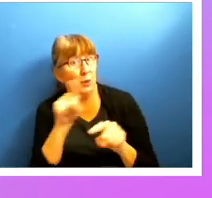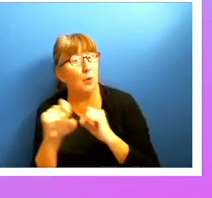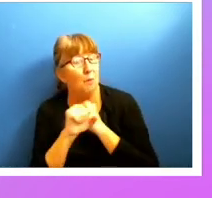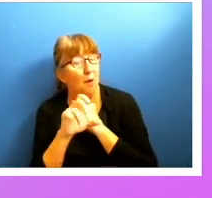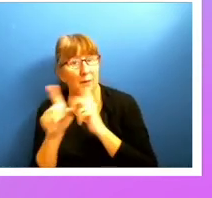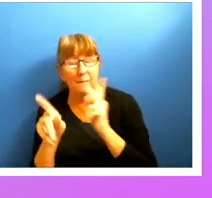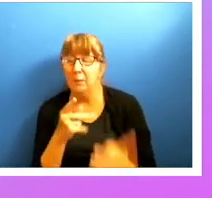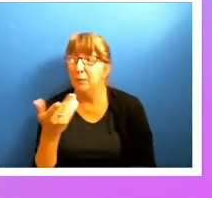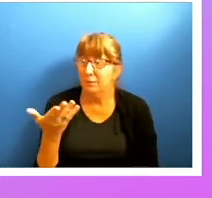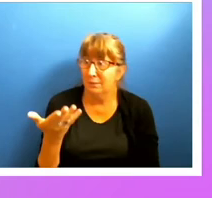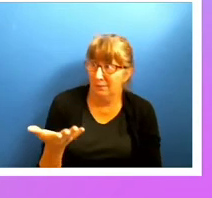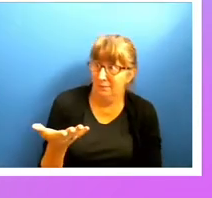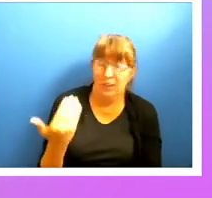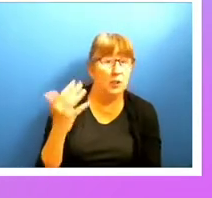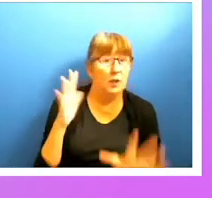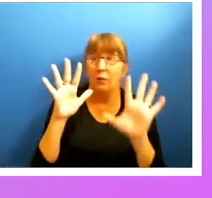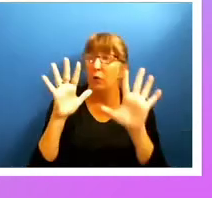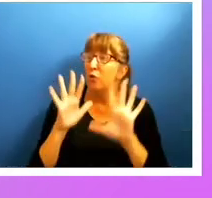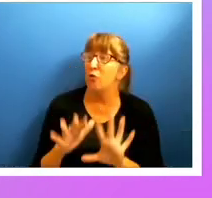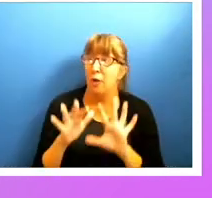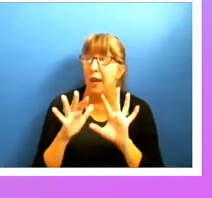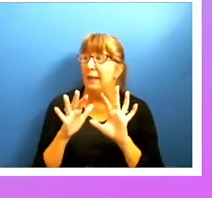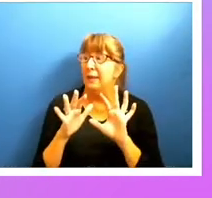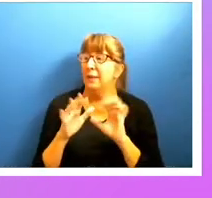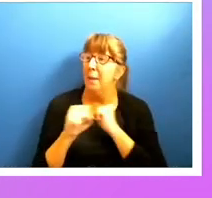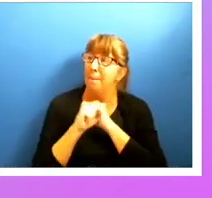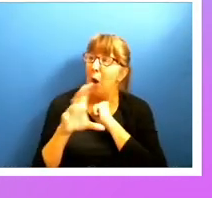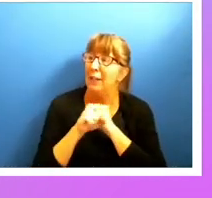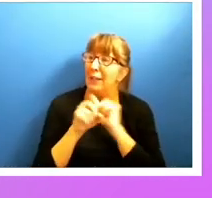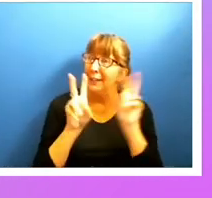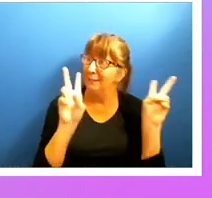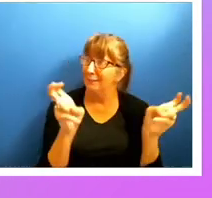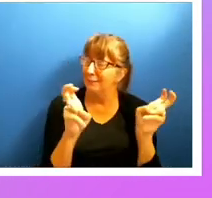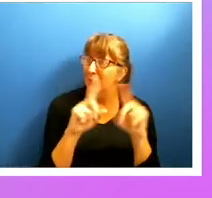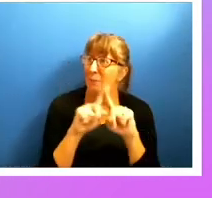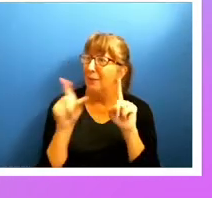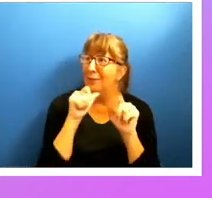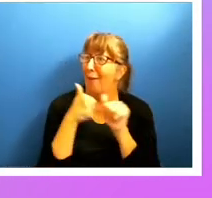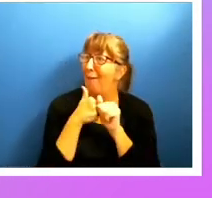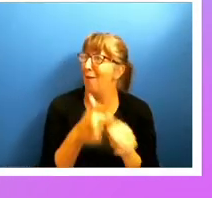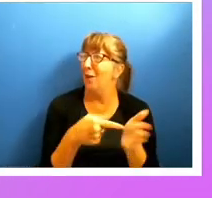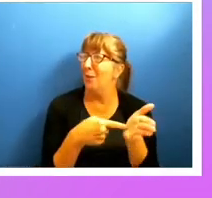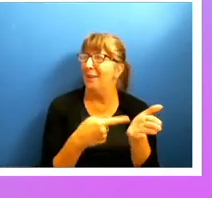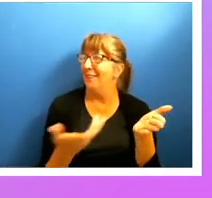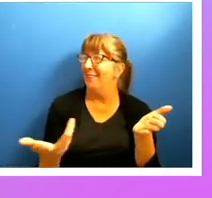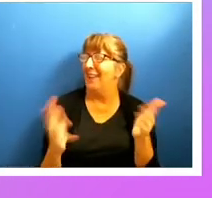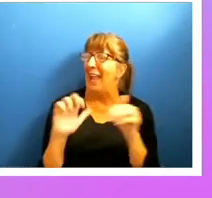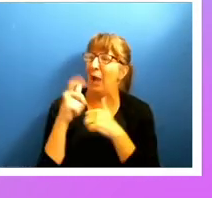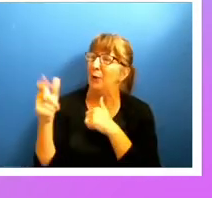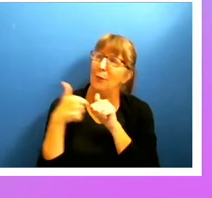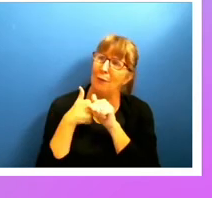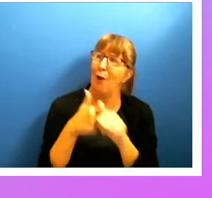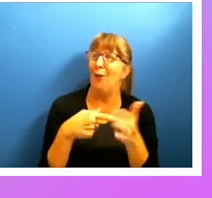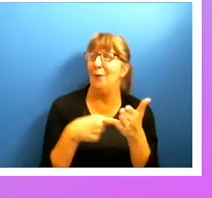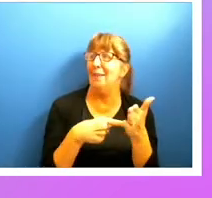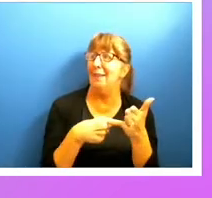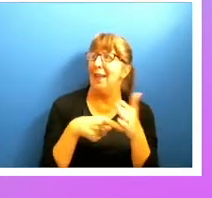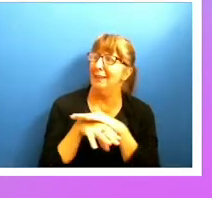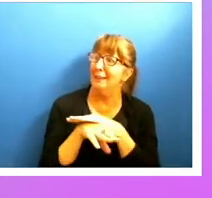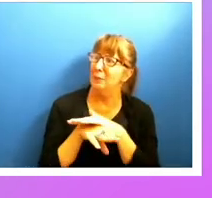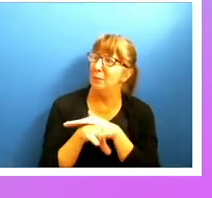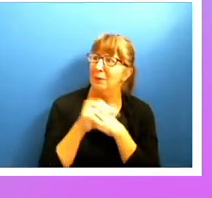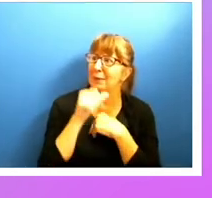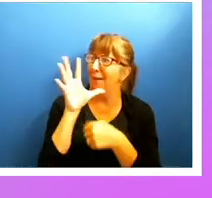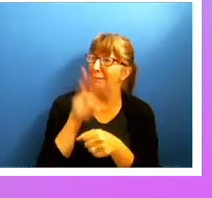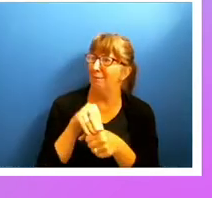you've got a great marketing strategy, but you're not following through with it. How are you following through if accessibility is not